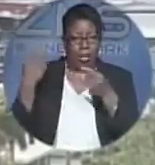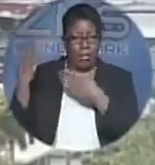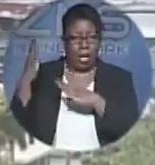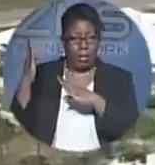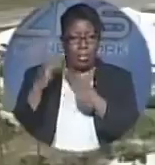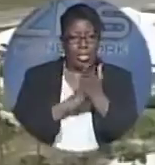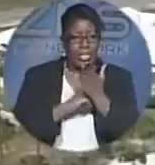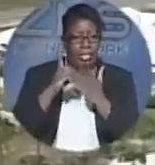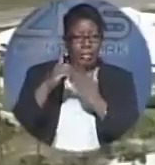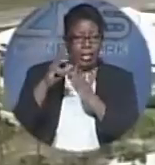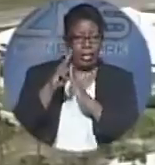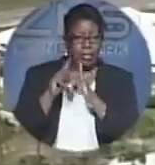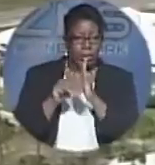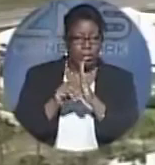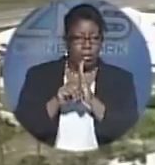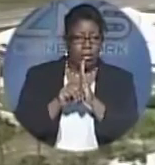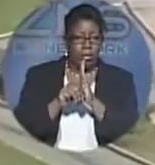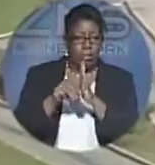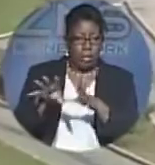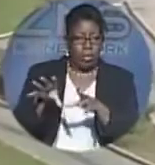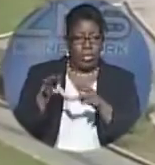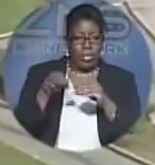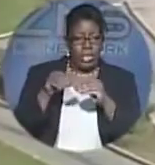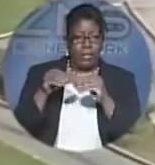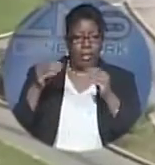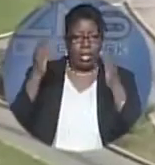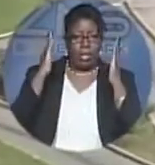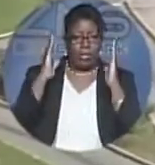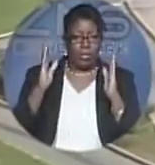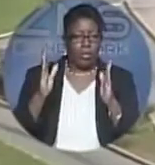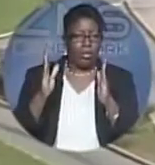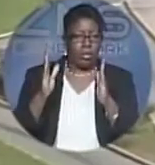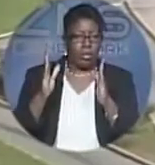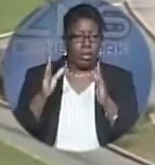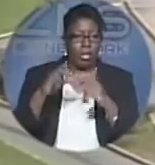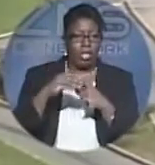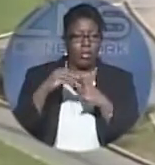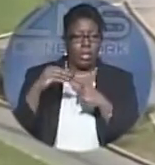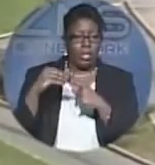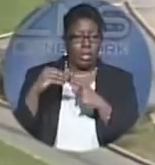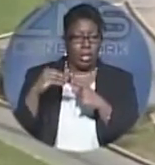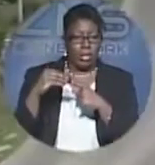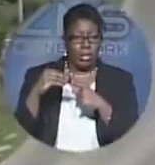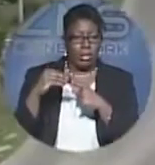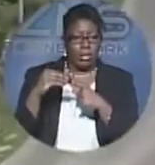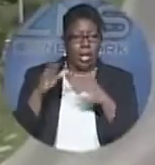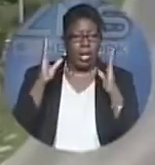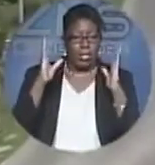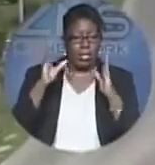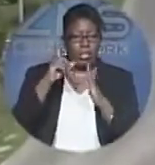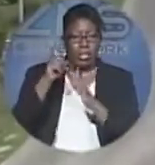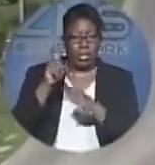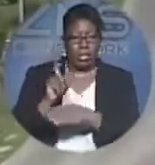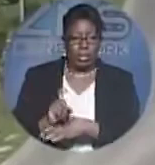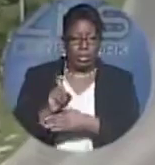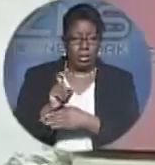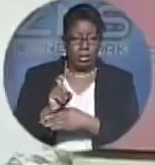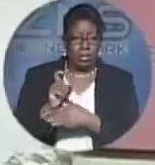development receives the focused, specialized attention it deserves.